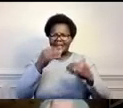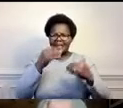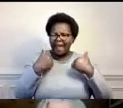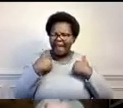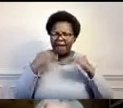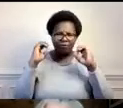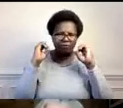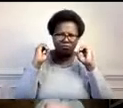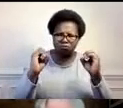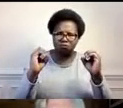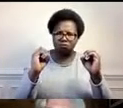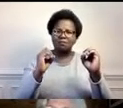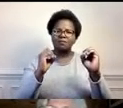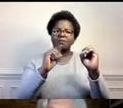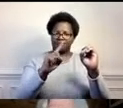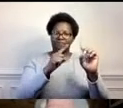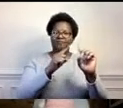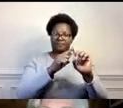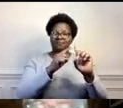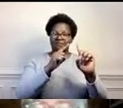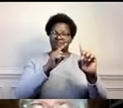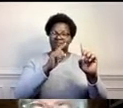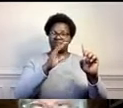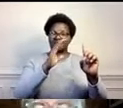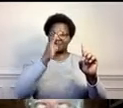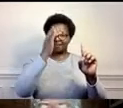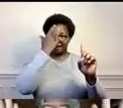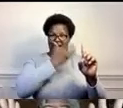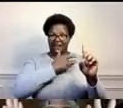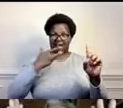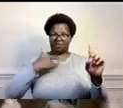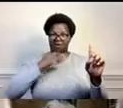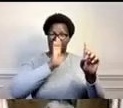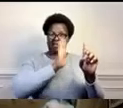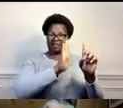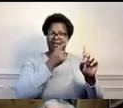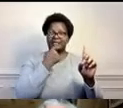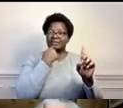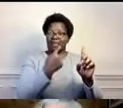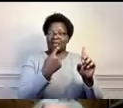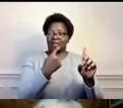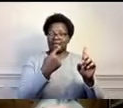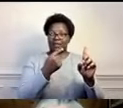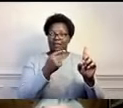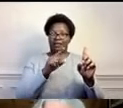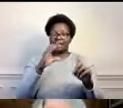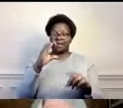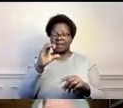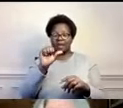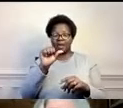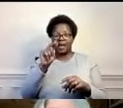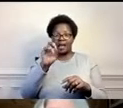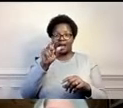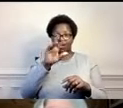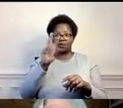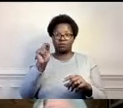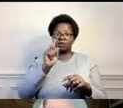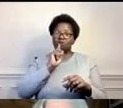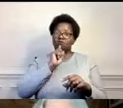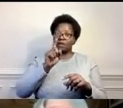canonization of direct care workers is supposed to be high praise but